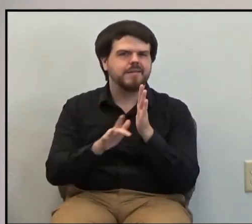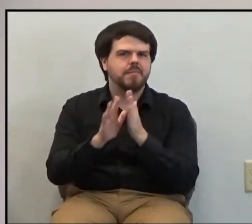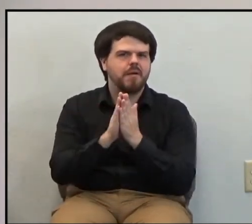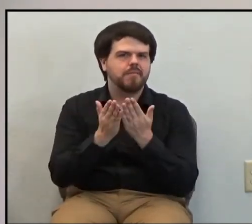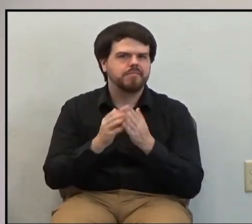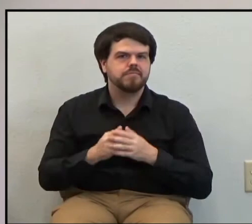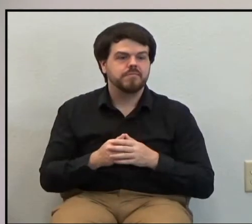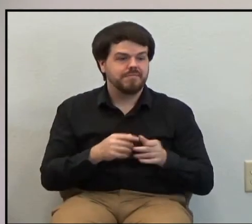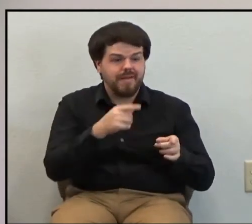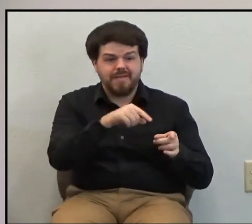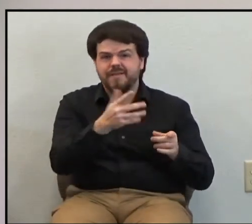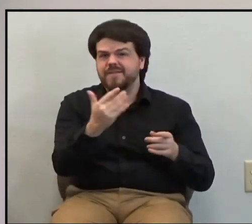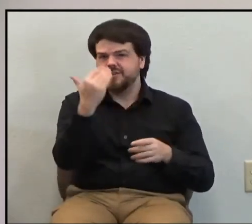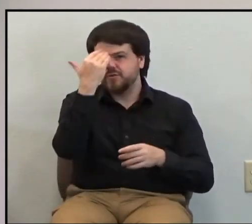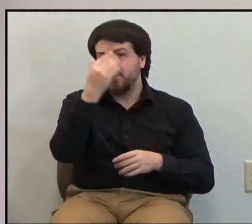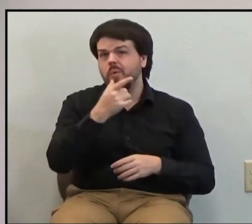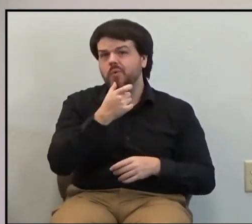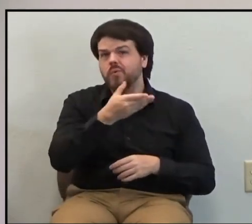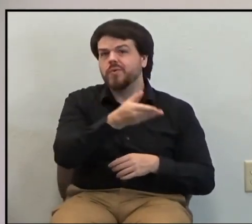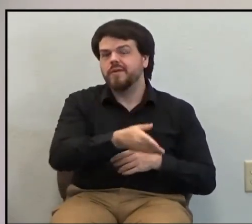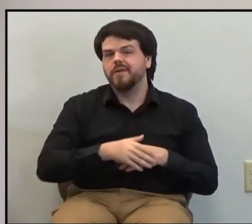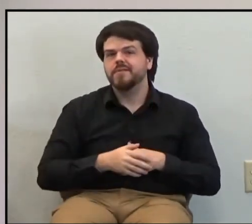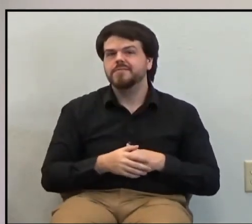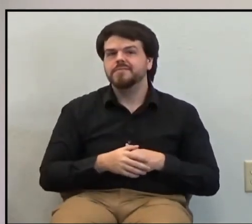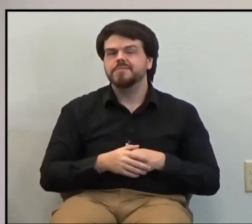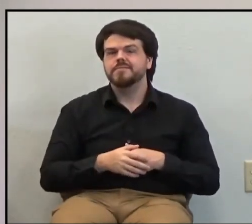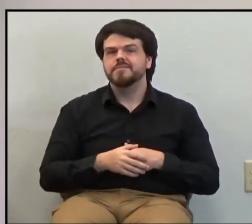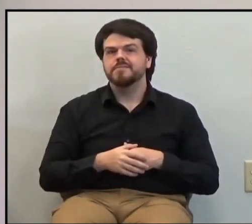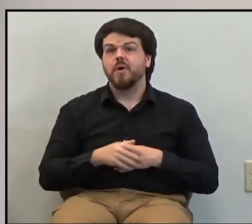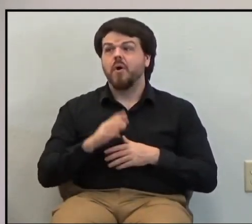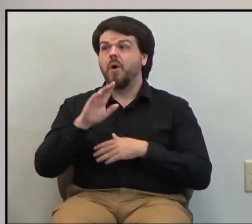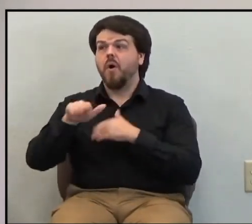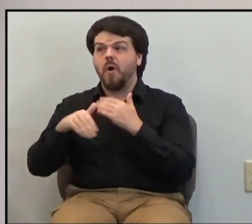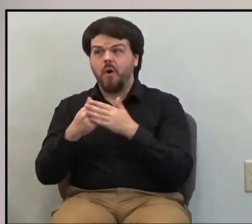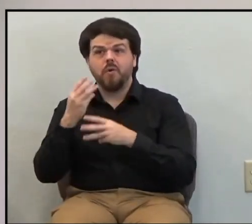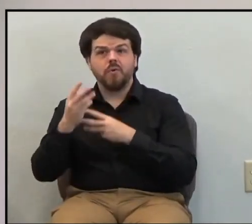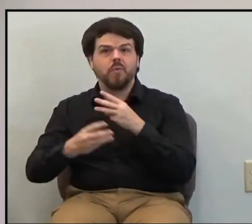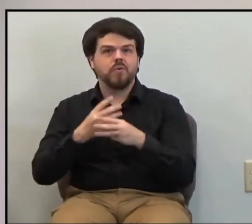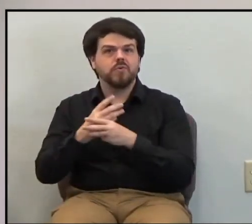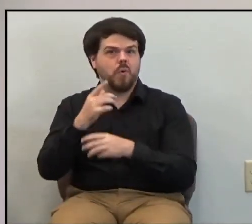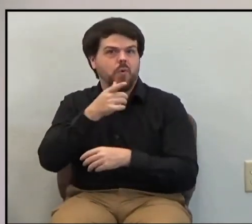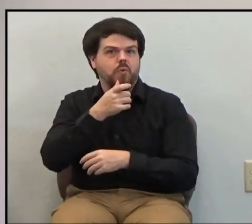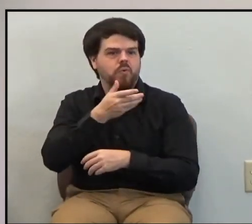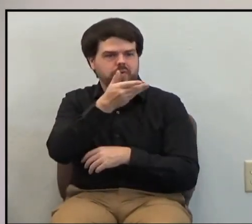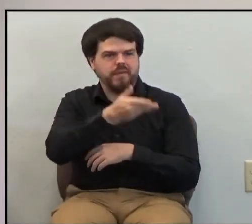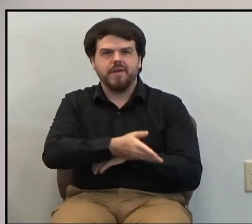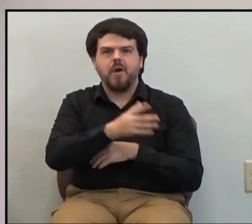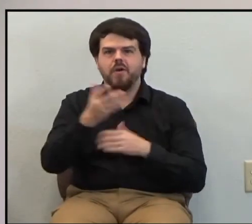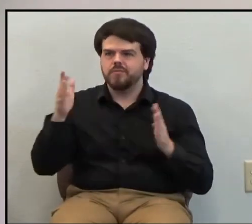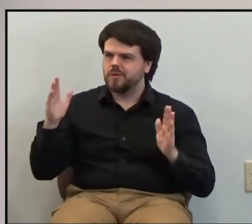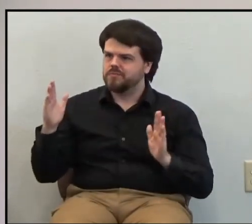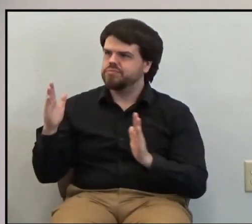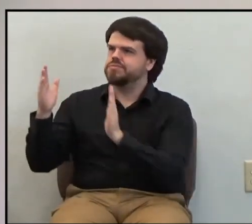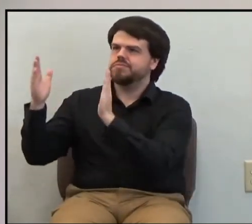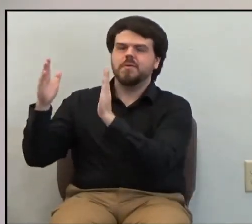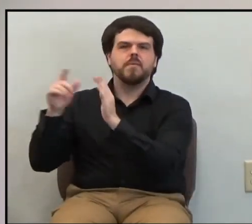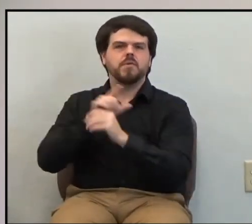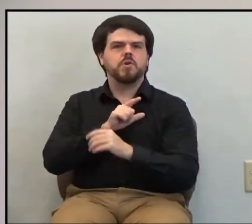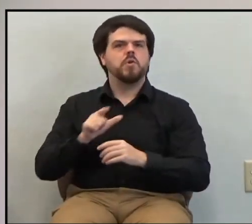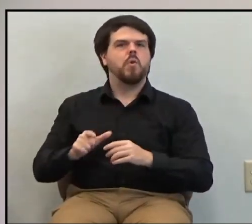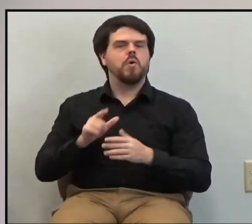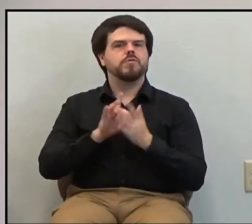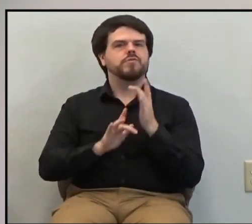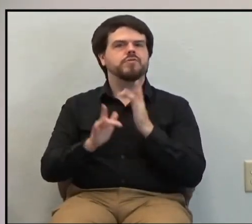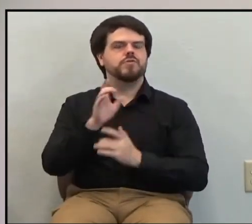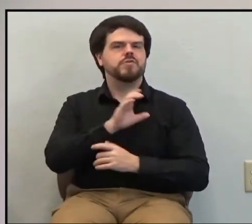But they know who they are. They will know who they are. Or all the world will know who they are when they stand before the Lord Jesus Christ on the day of judgment